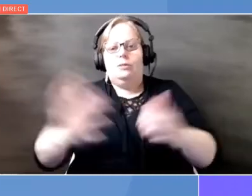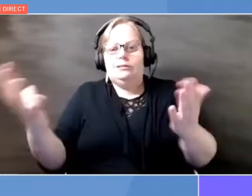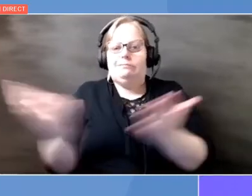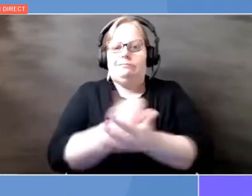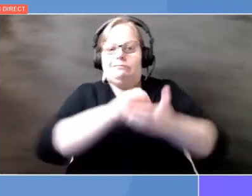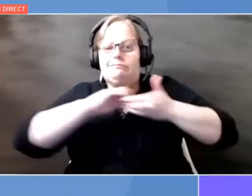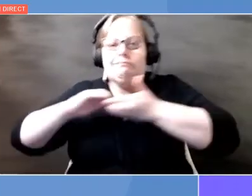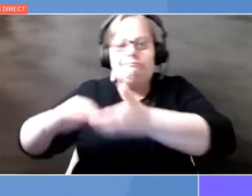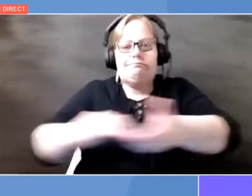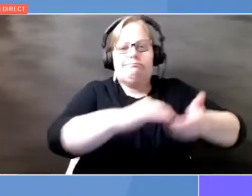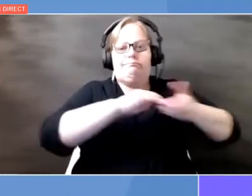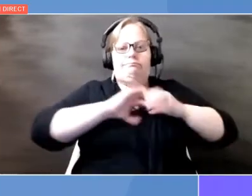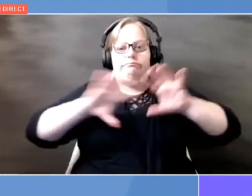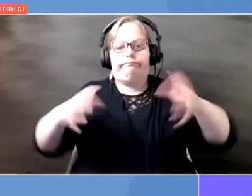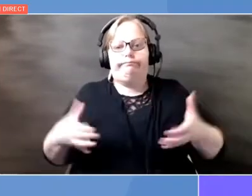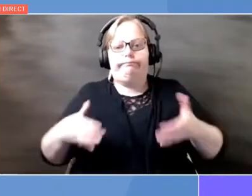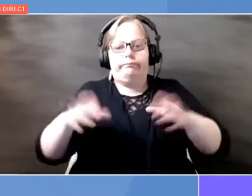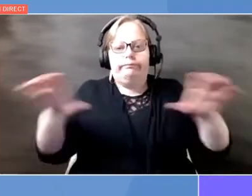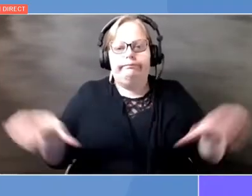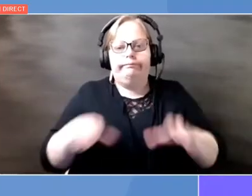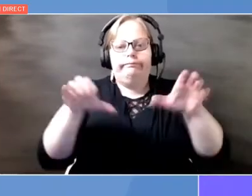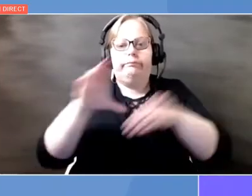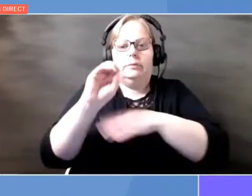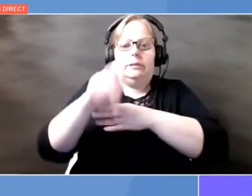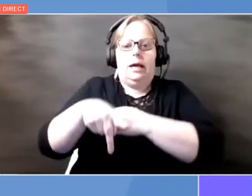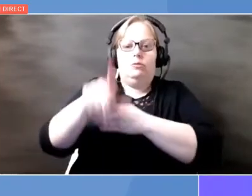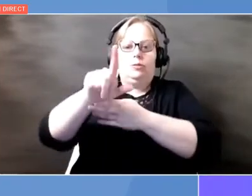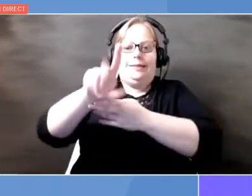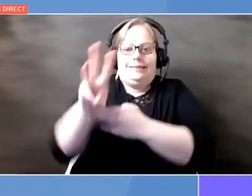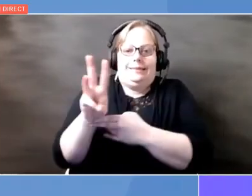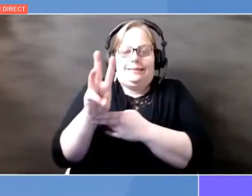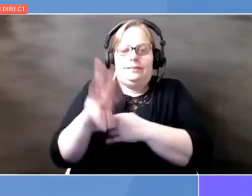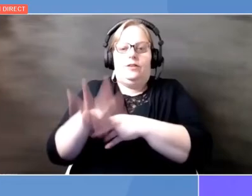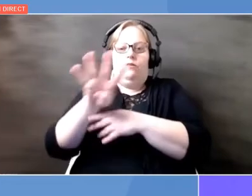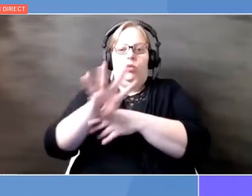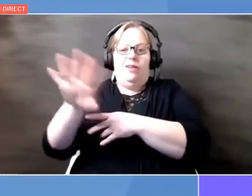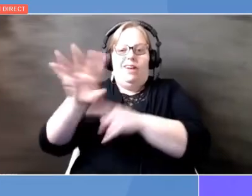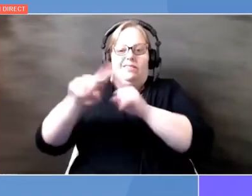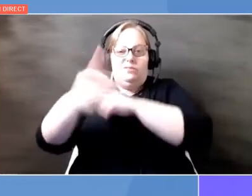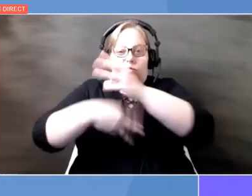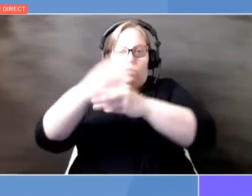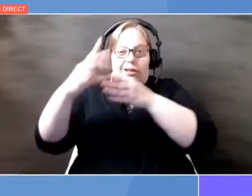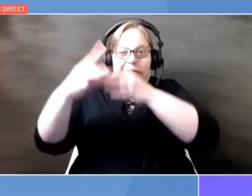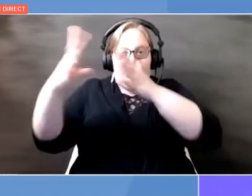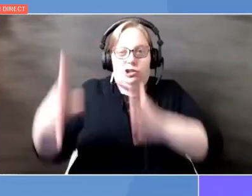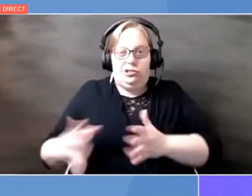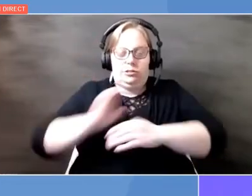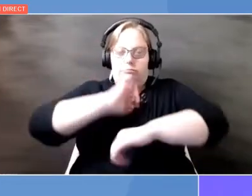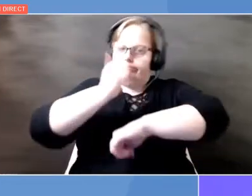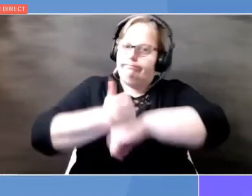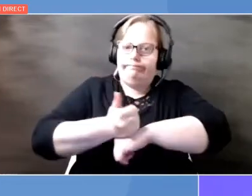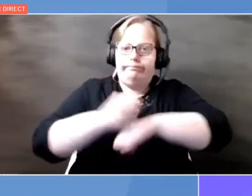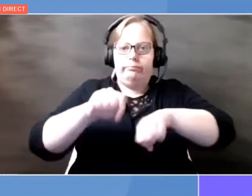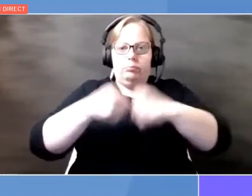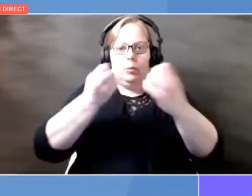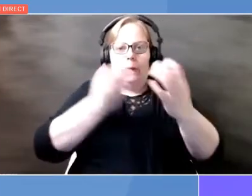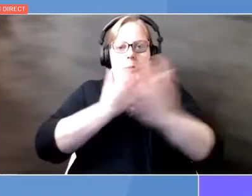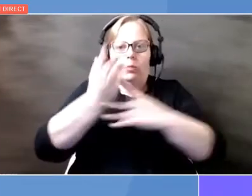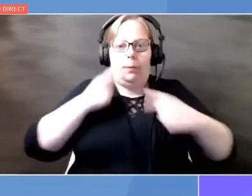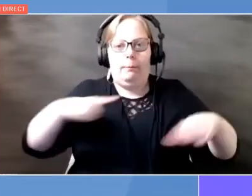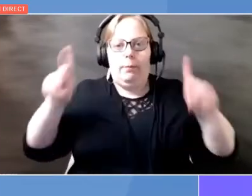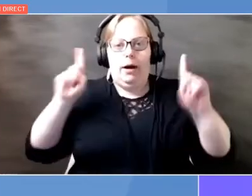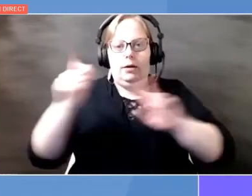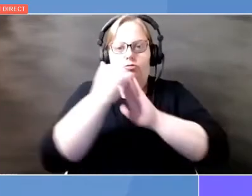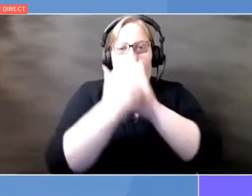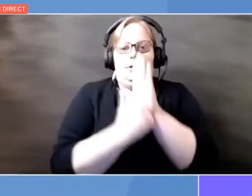That's why, at COP26, 45 world leaders launched the Breakthrough Agenda, a commitment to strengthen international collaboration, so that clean